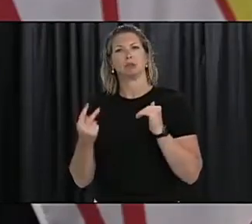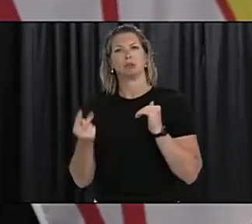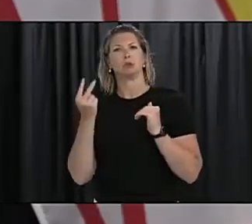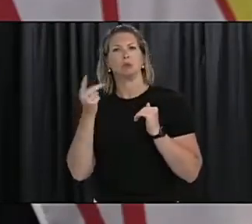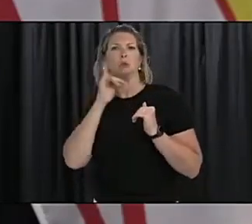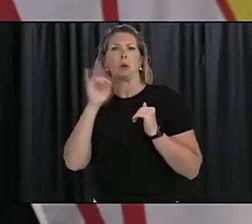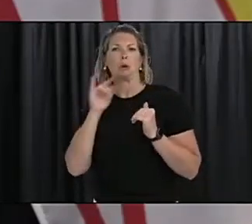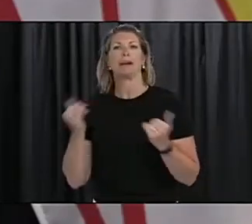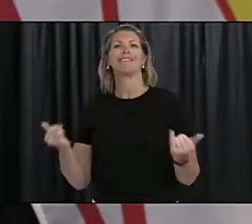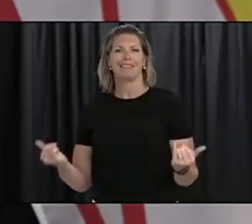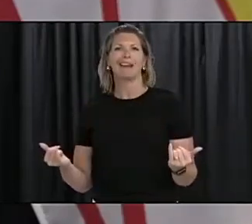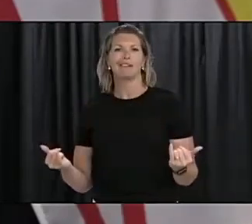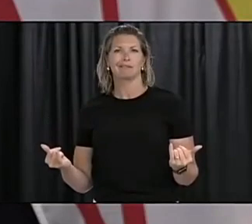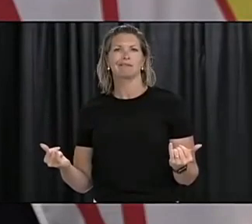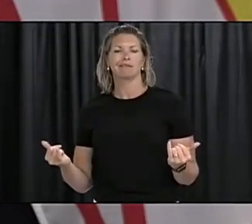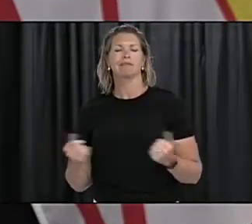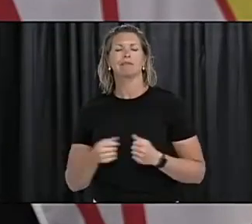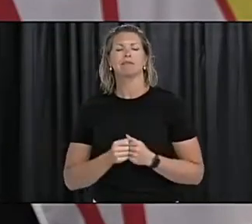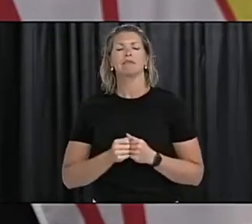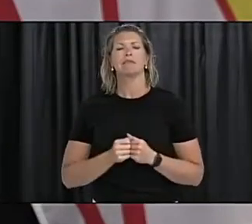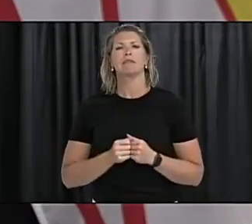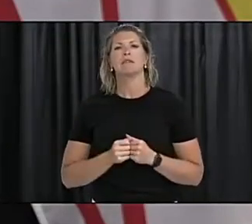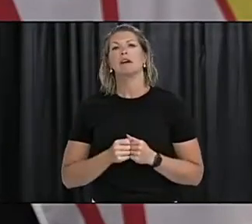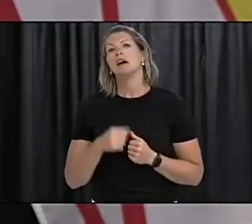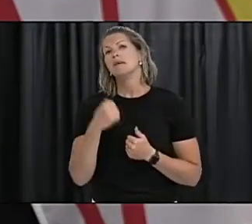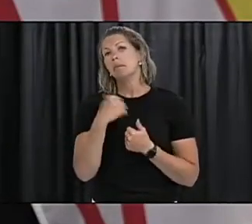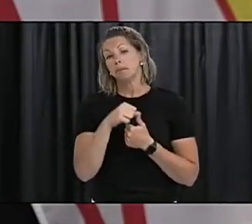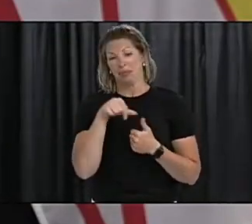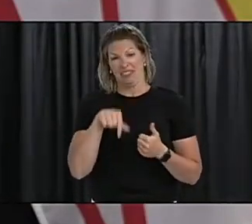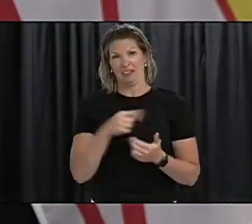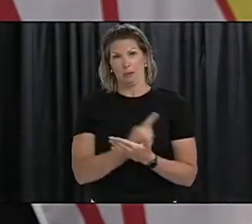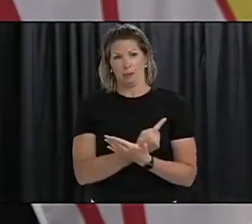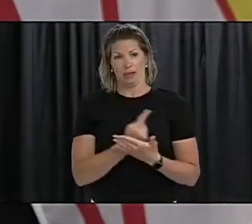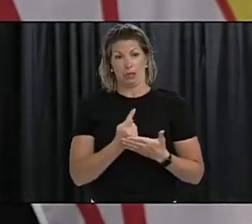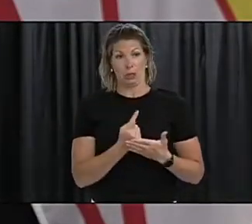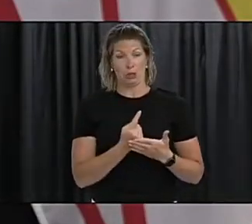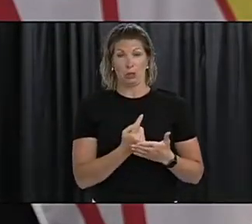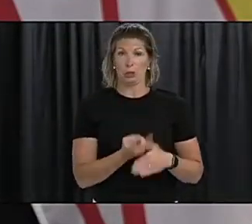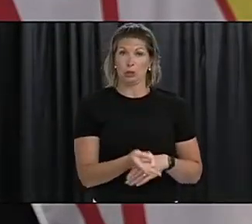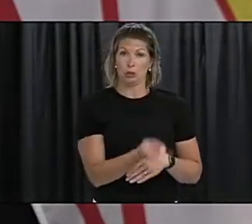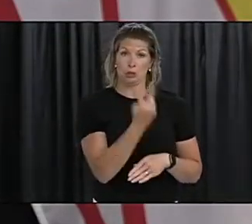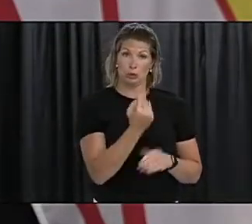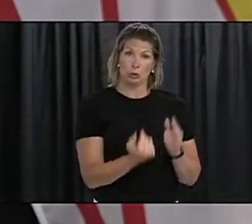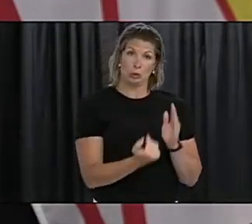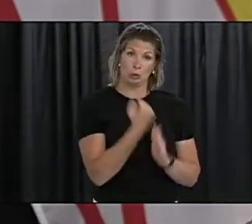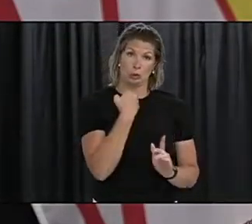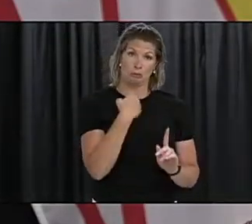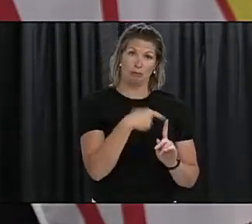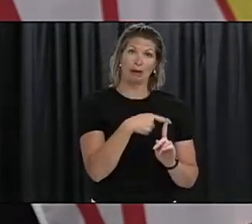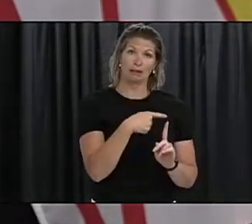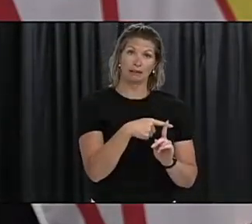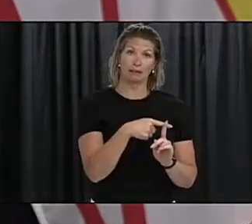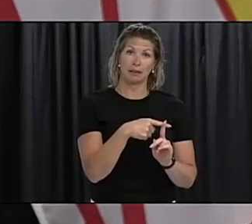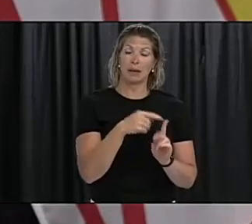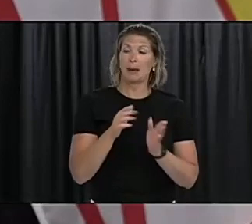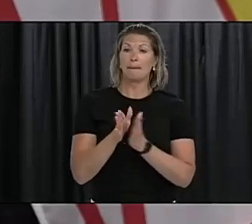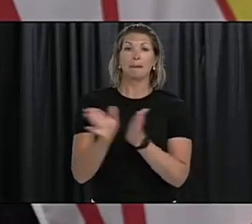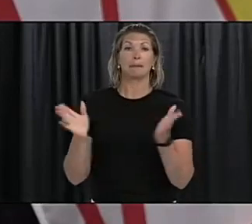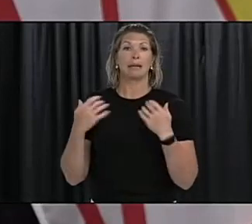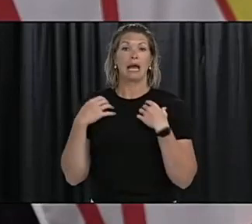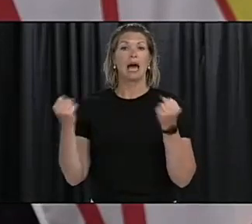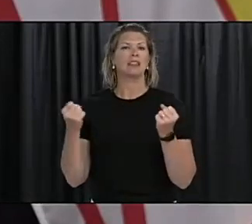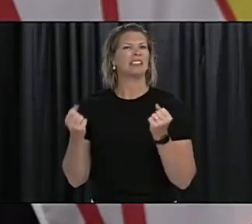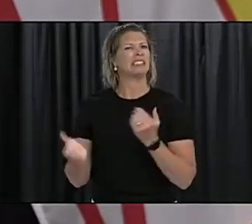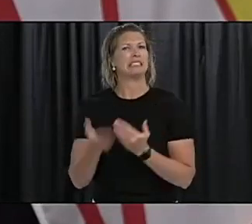What's important to keep in mind, however, is that the two new cases this week, officials have been able to follow contact tracing and